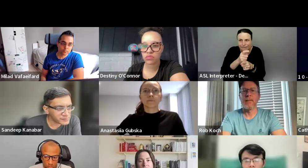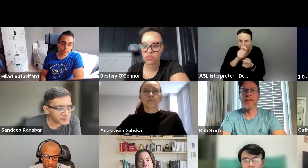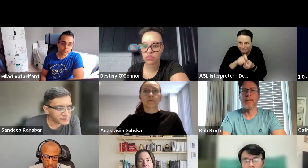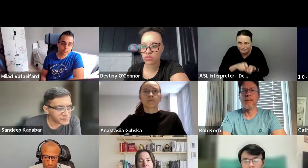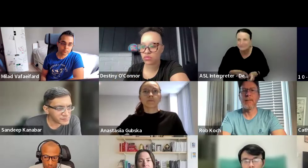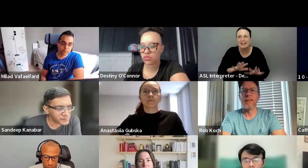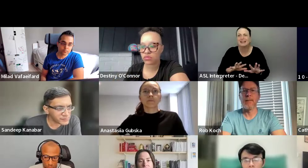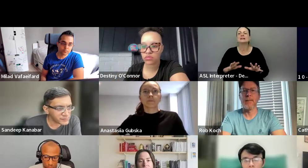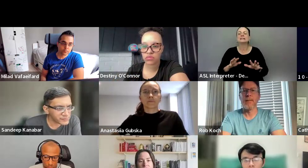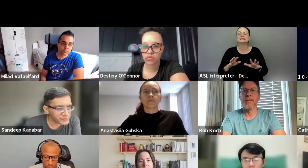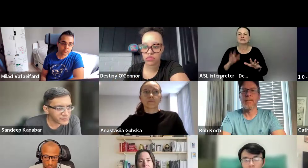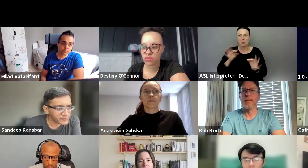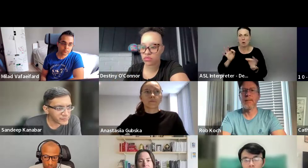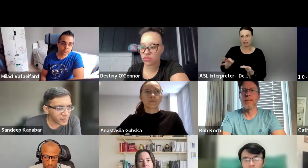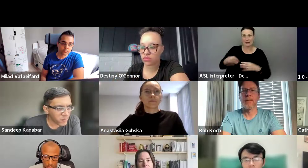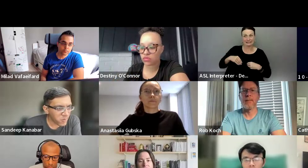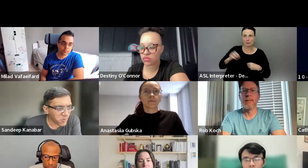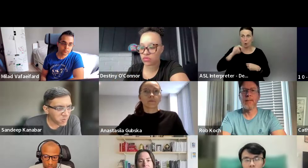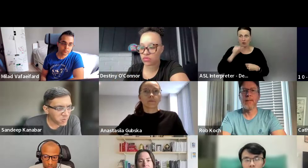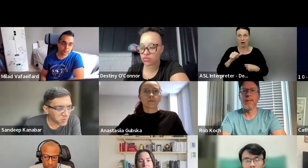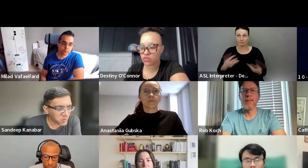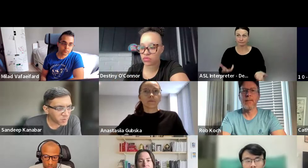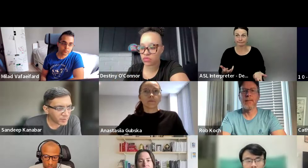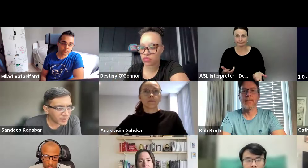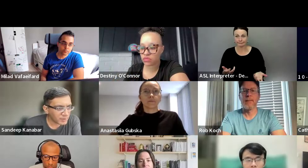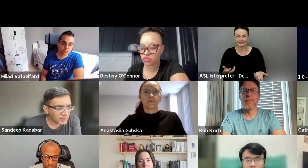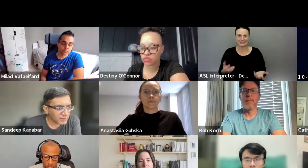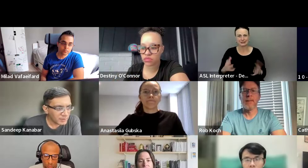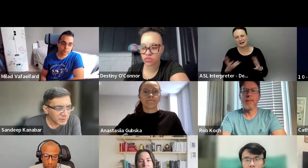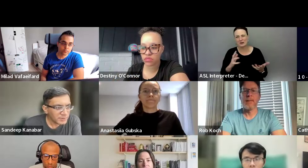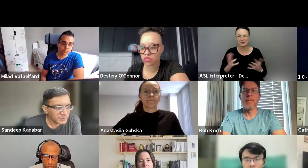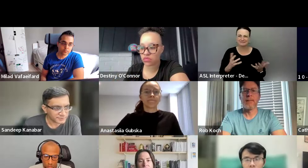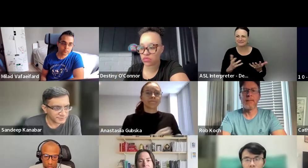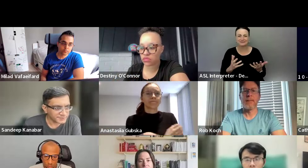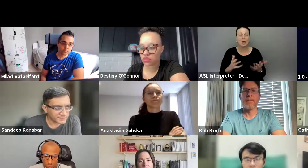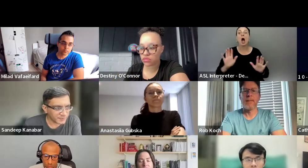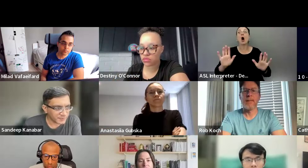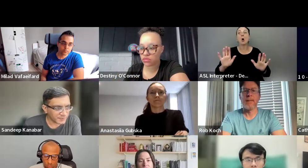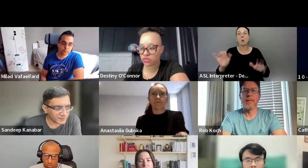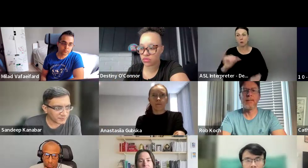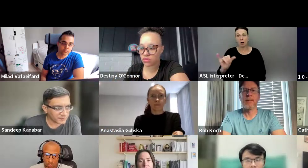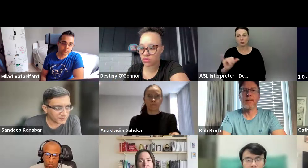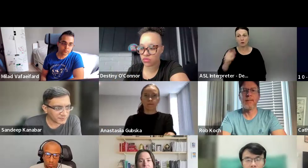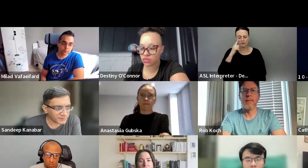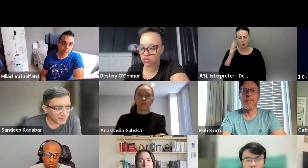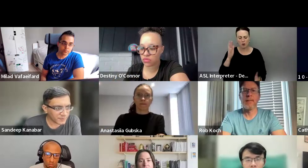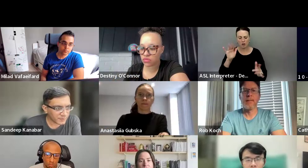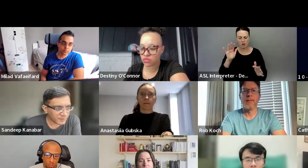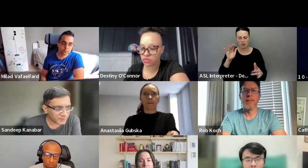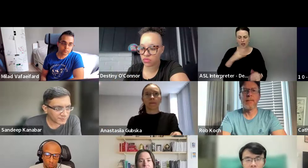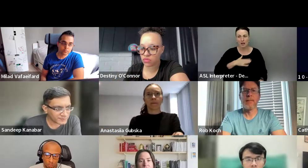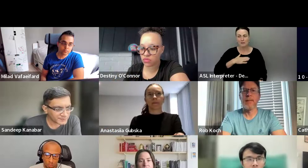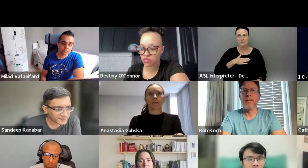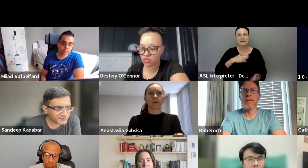determine whether they will accept you or not. Um, so, oh, and then for please list